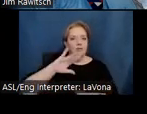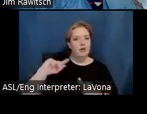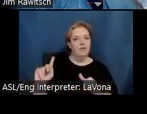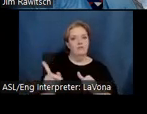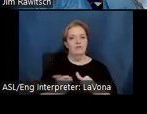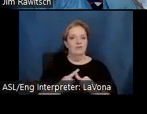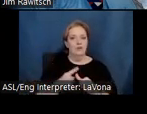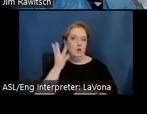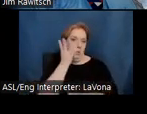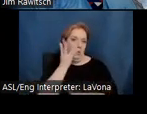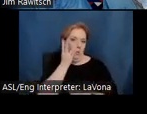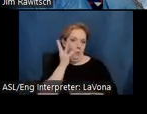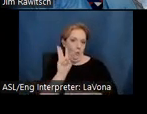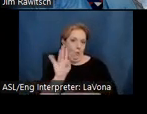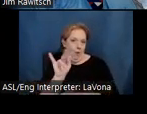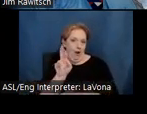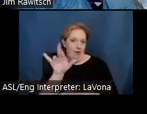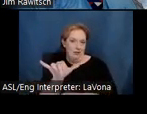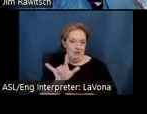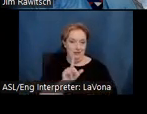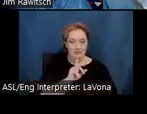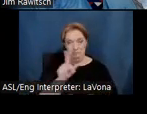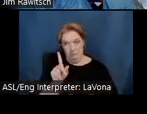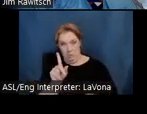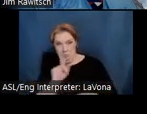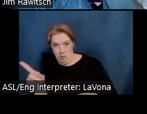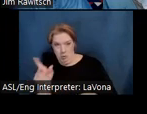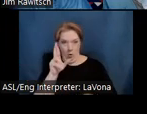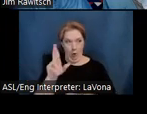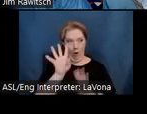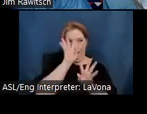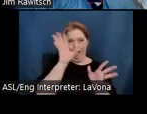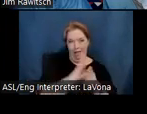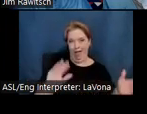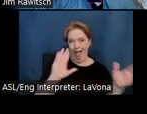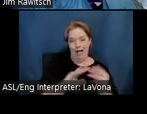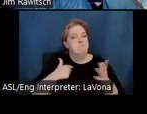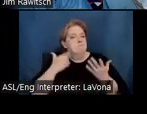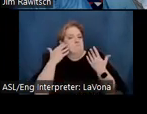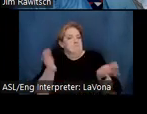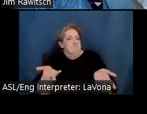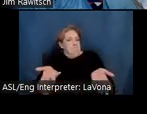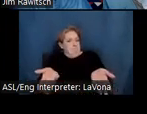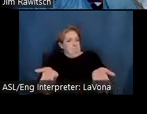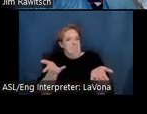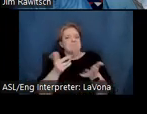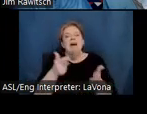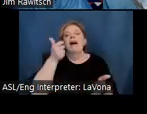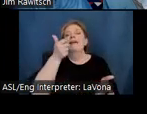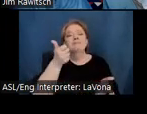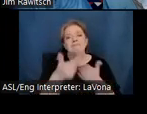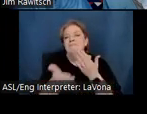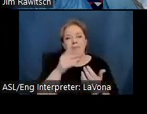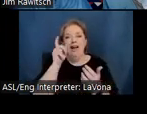wine winery. And whether that's like a folk tale or not, I can't be sure. But be that as it may, you should embrace